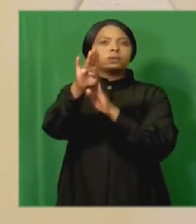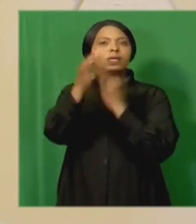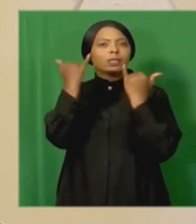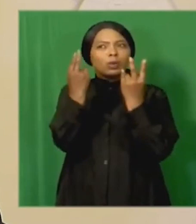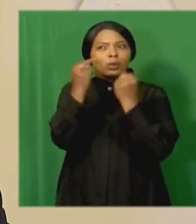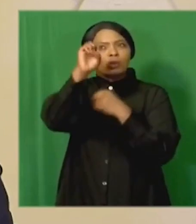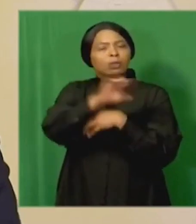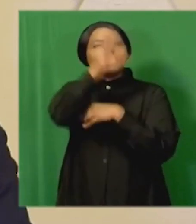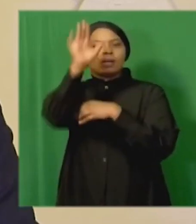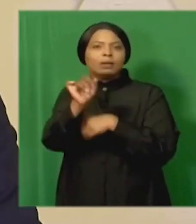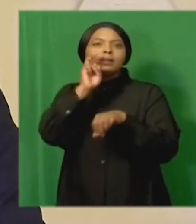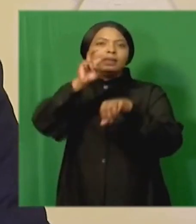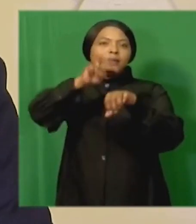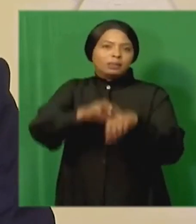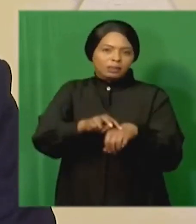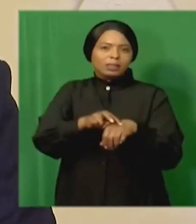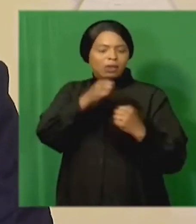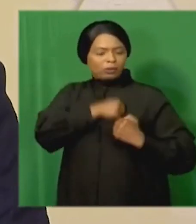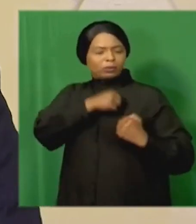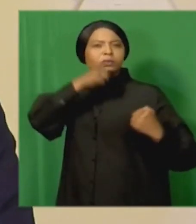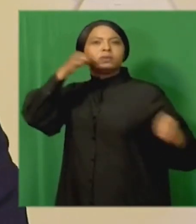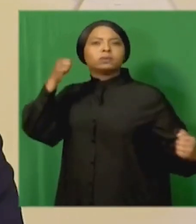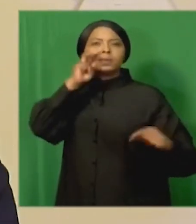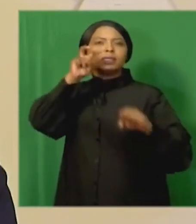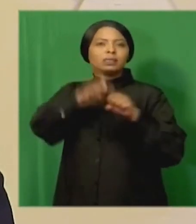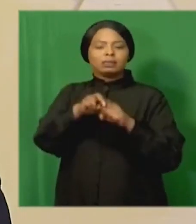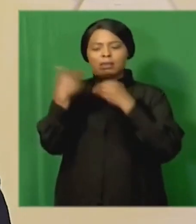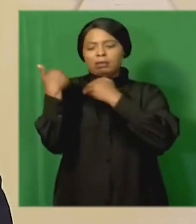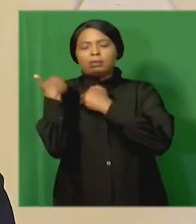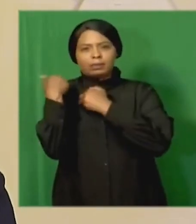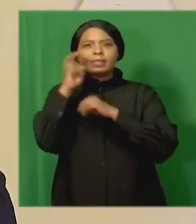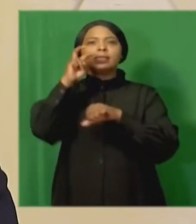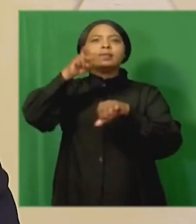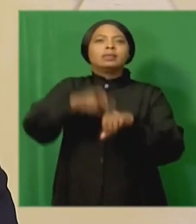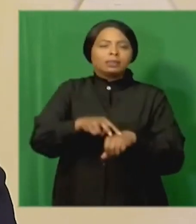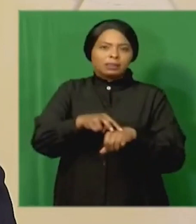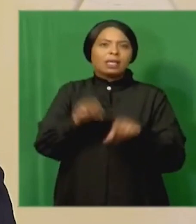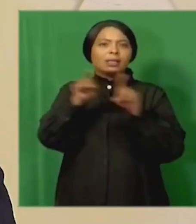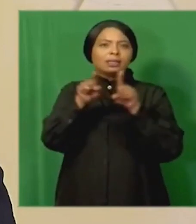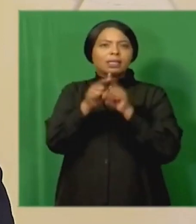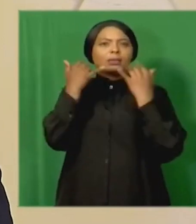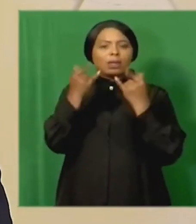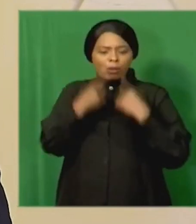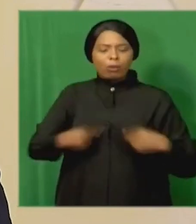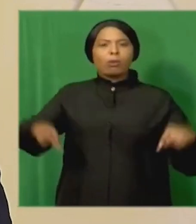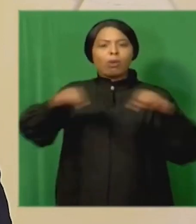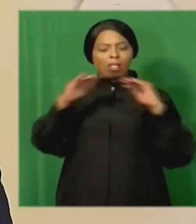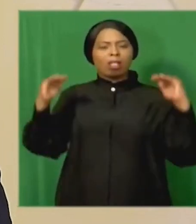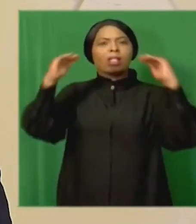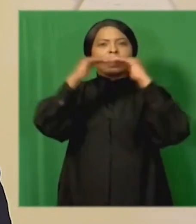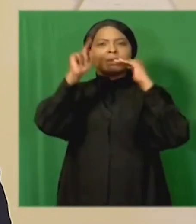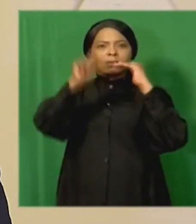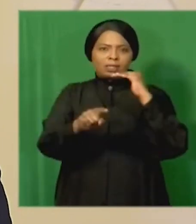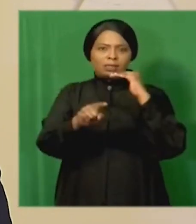a path of transparency and accountability and a path of justice and